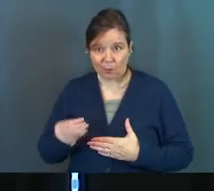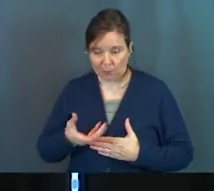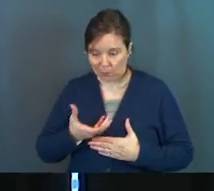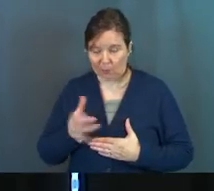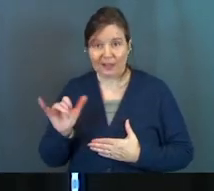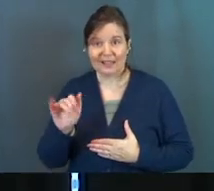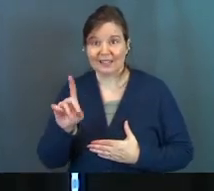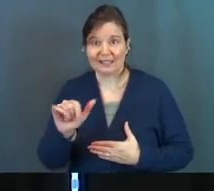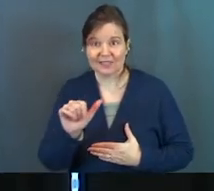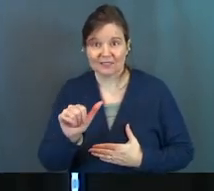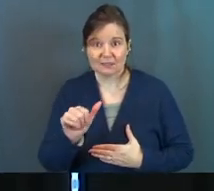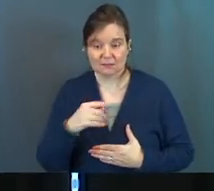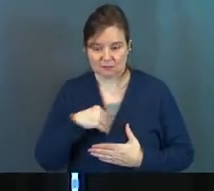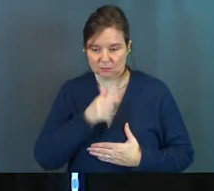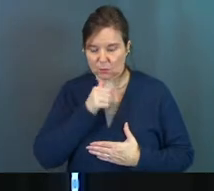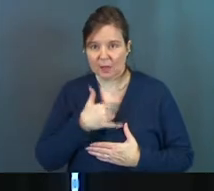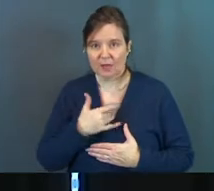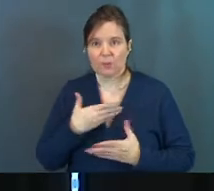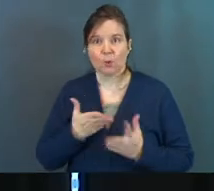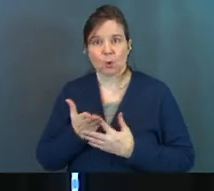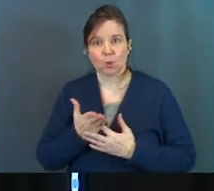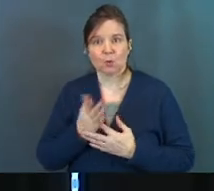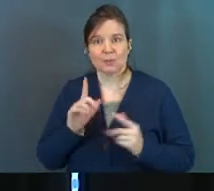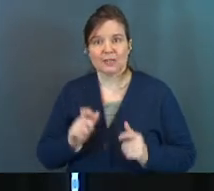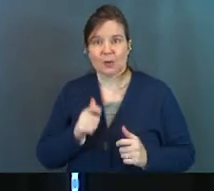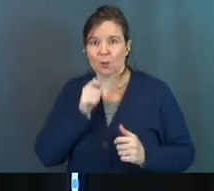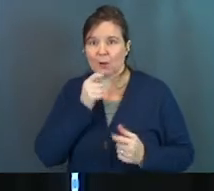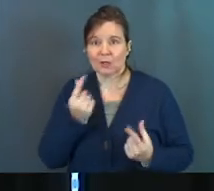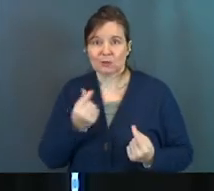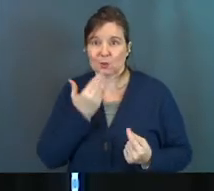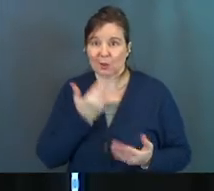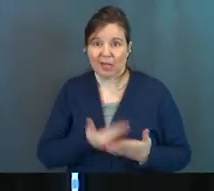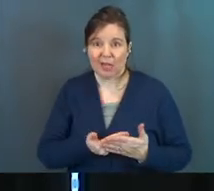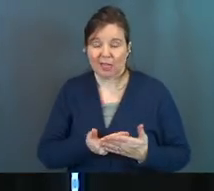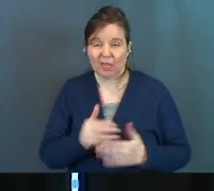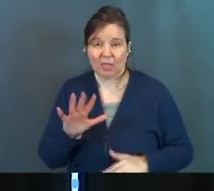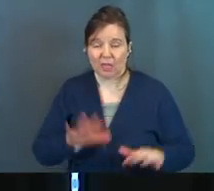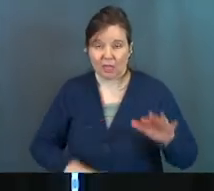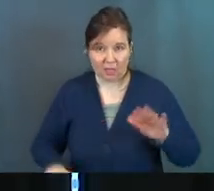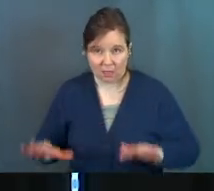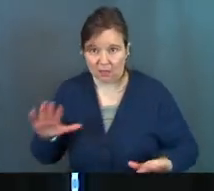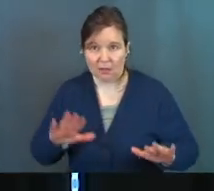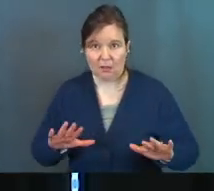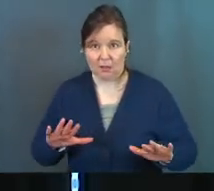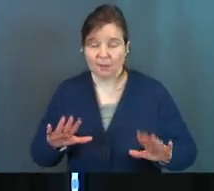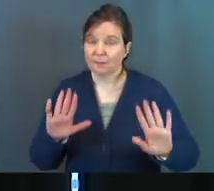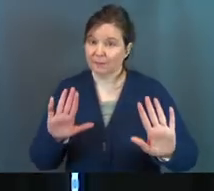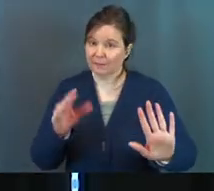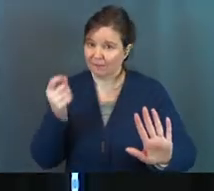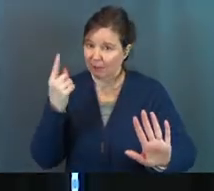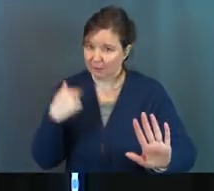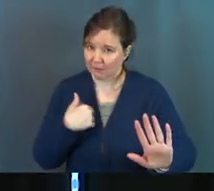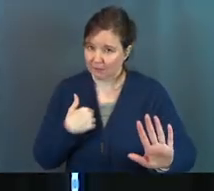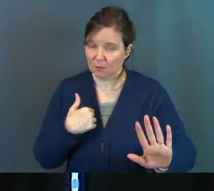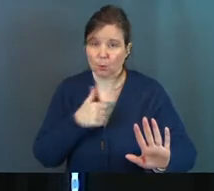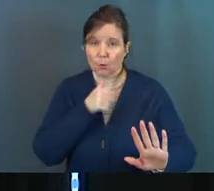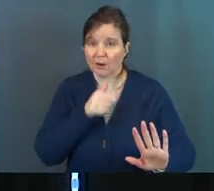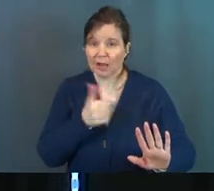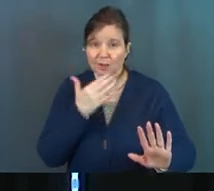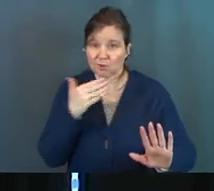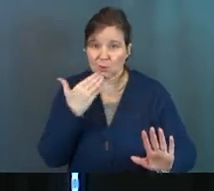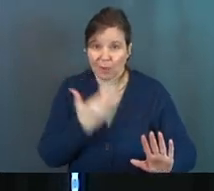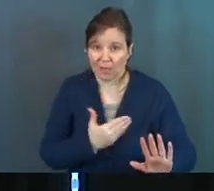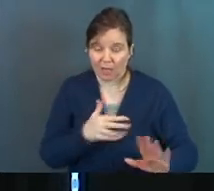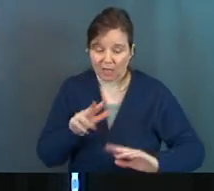and we're going to go through a test and we're not going to do so well. Follow me. We're not going to do